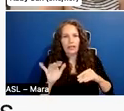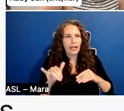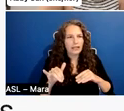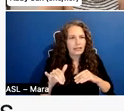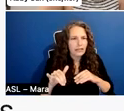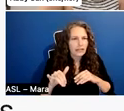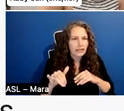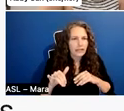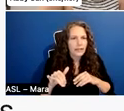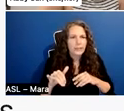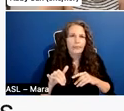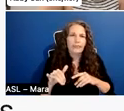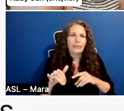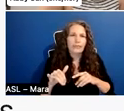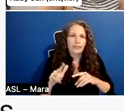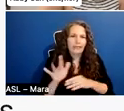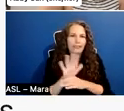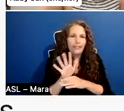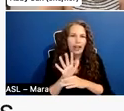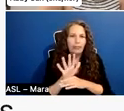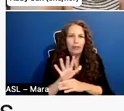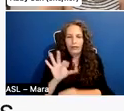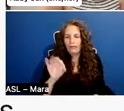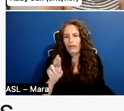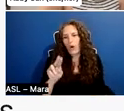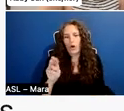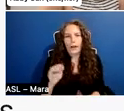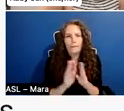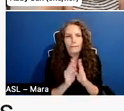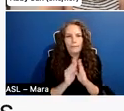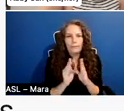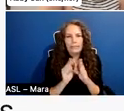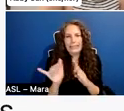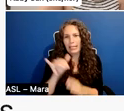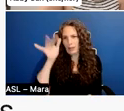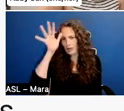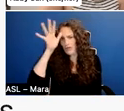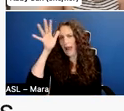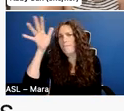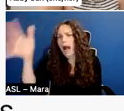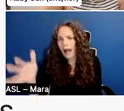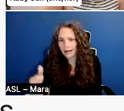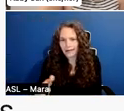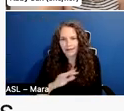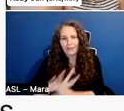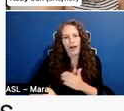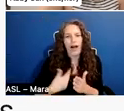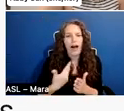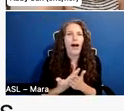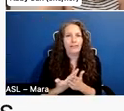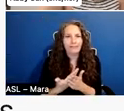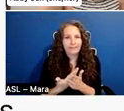granddaddy of all documentary pitches. This is what it looks like. So you can see there is a filmmaker standing